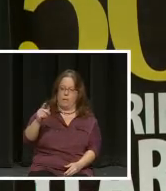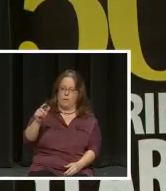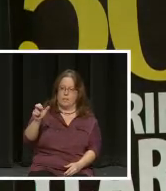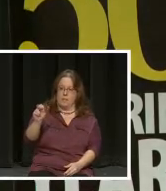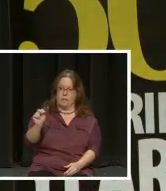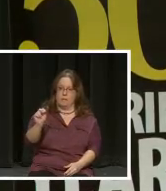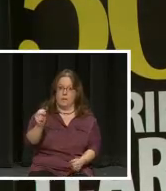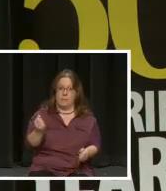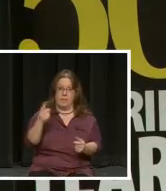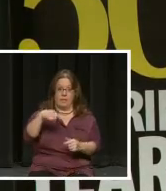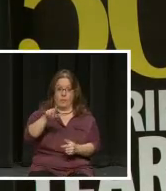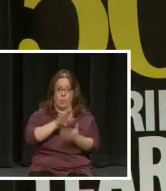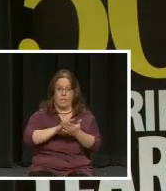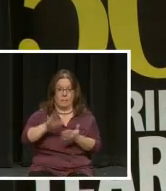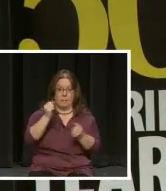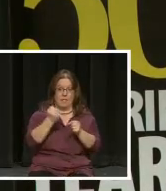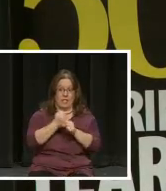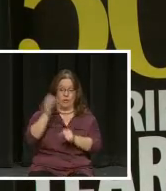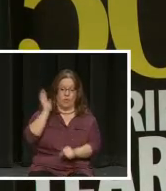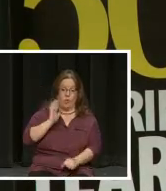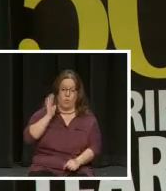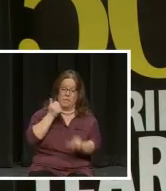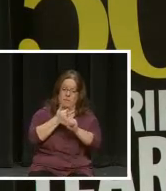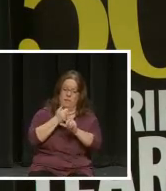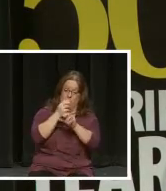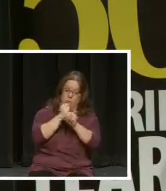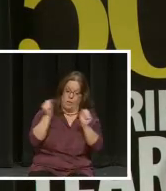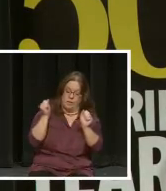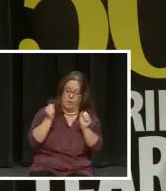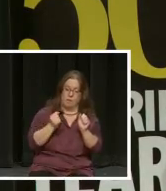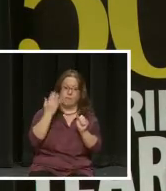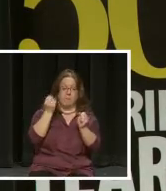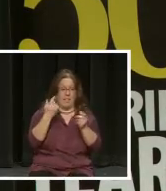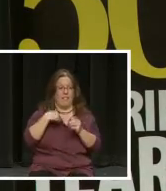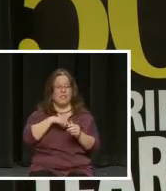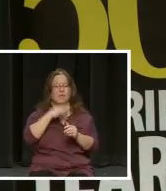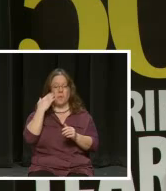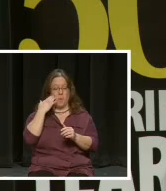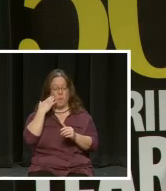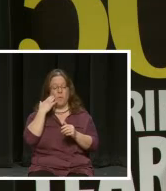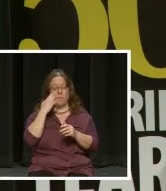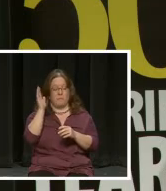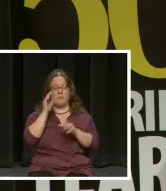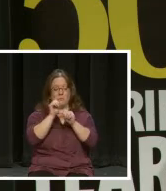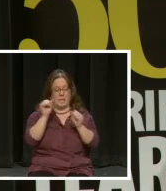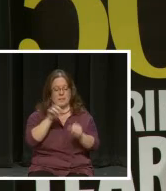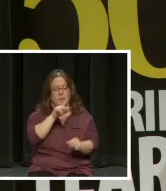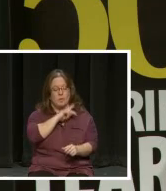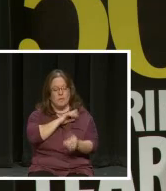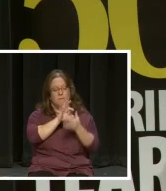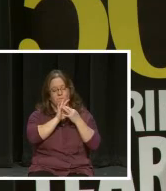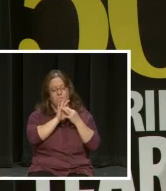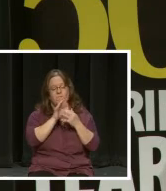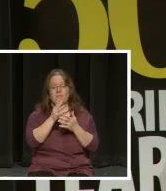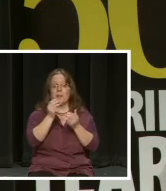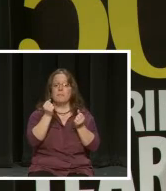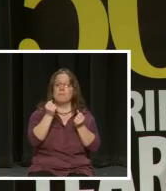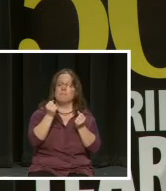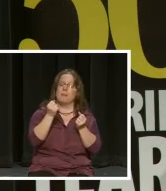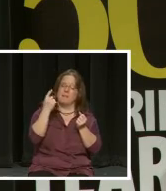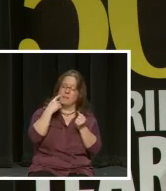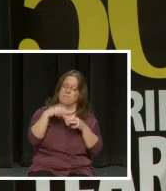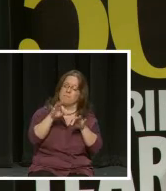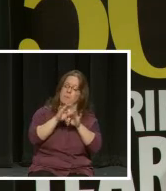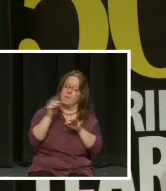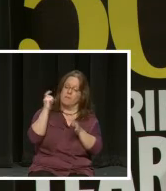Many of you were on campus years ago when he was our president and many of us know him personally and I think that it's very important for us to acknowledge